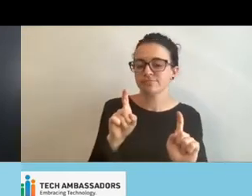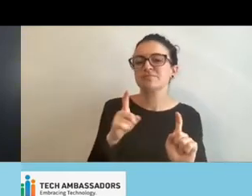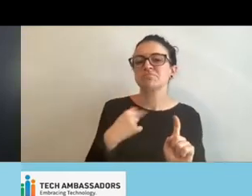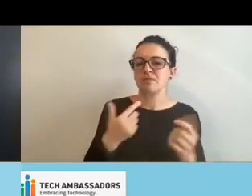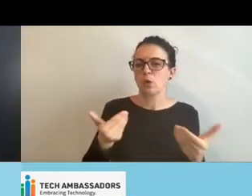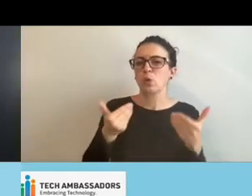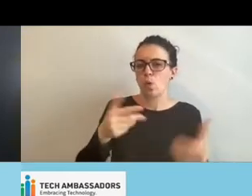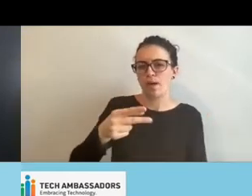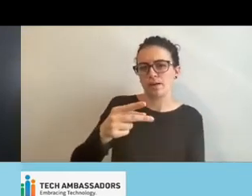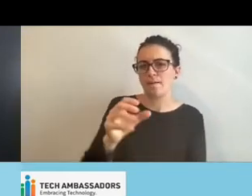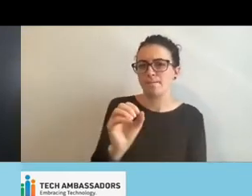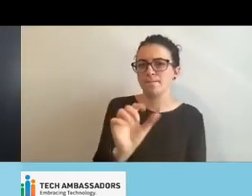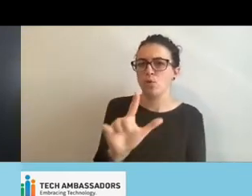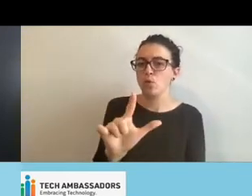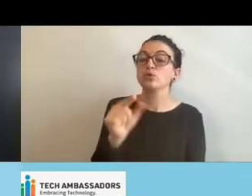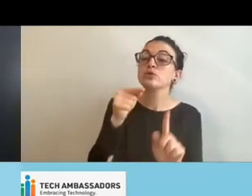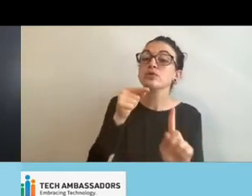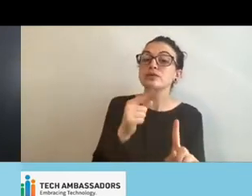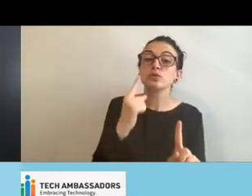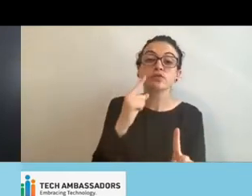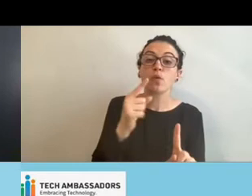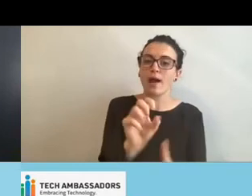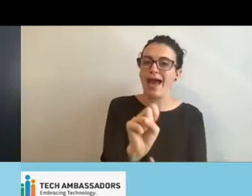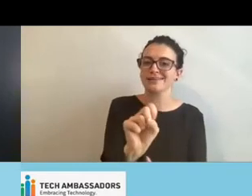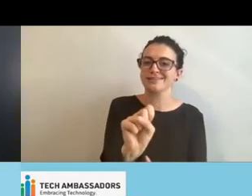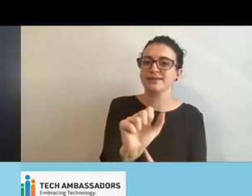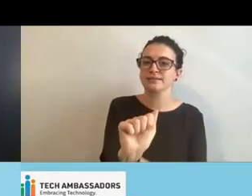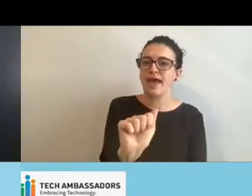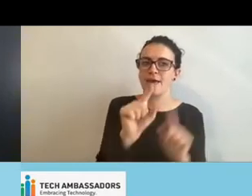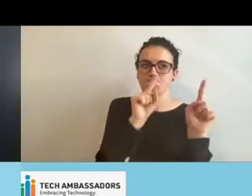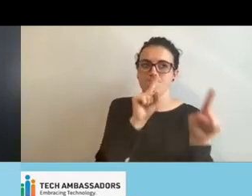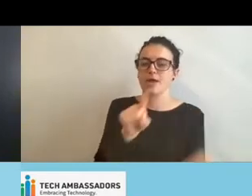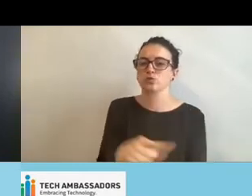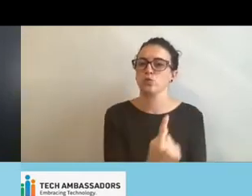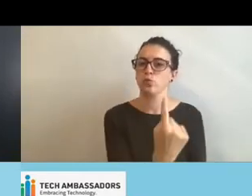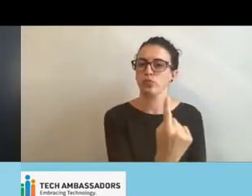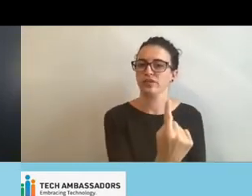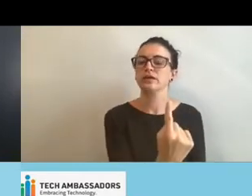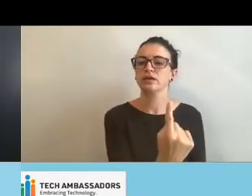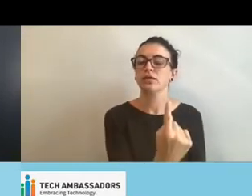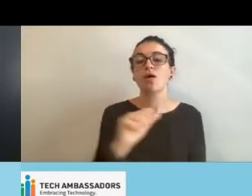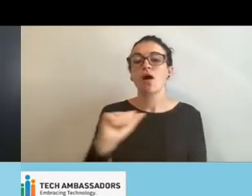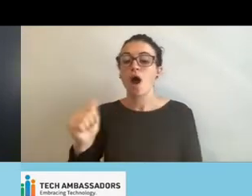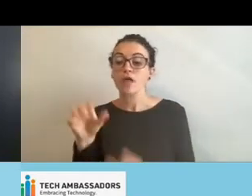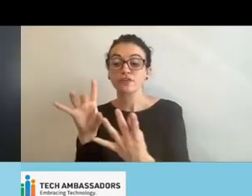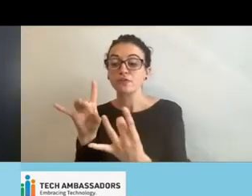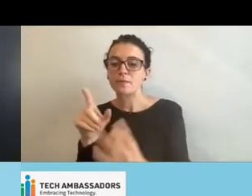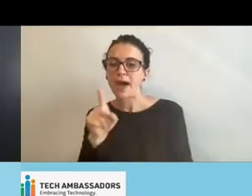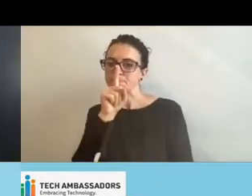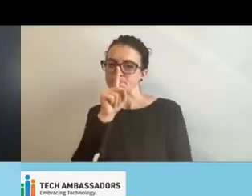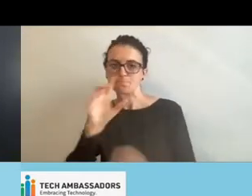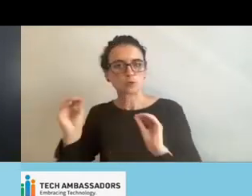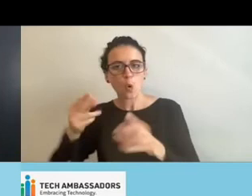this. This is for SSAs only. All right. So where the other feedback was anonymous, this one is